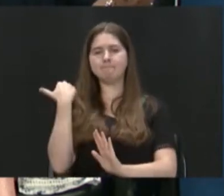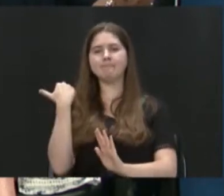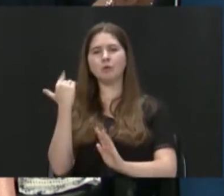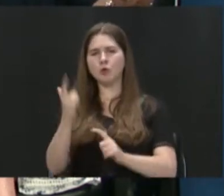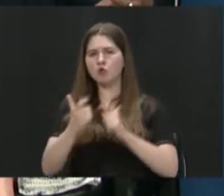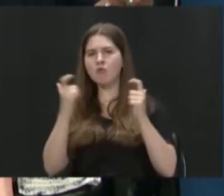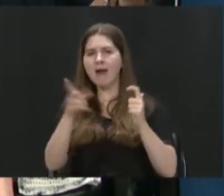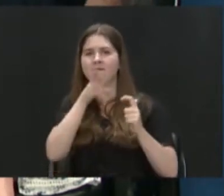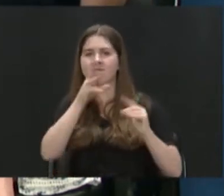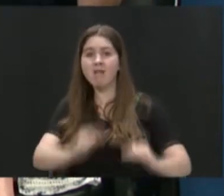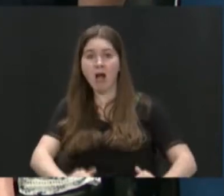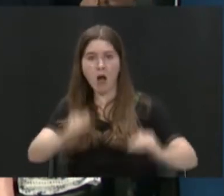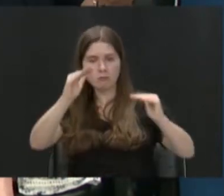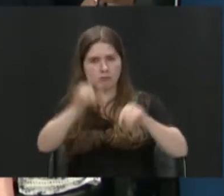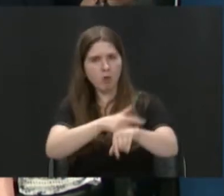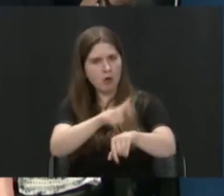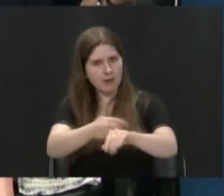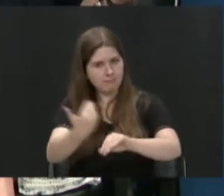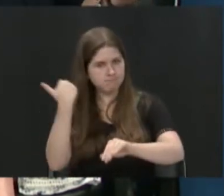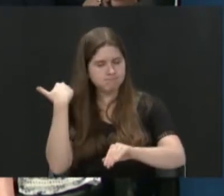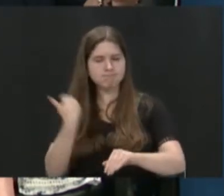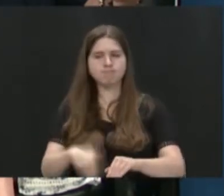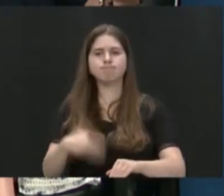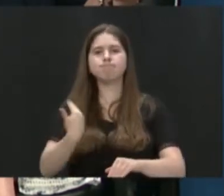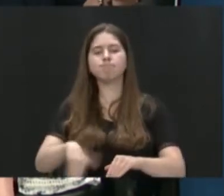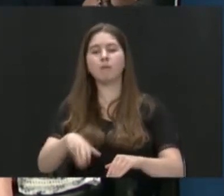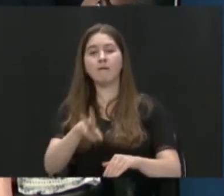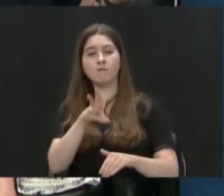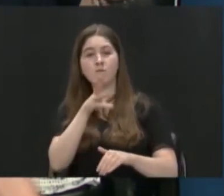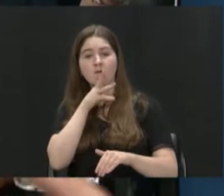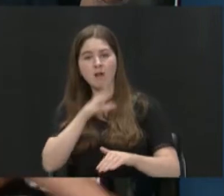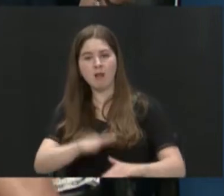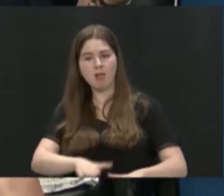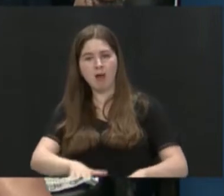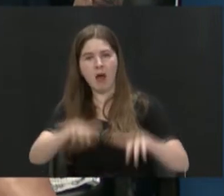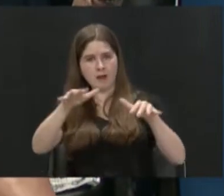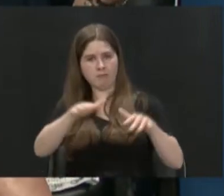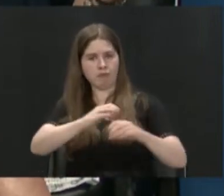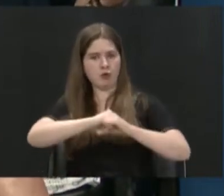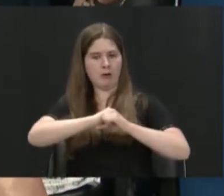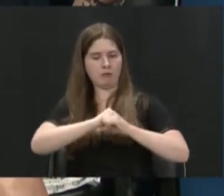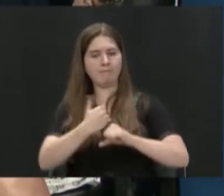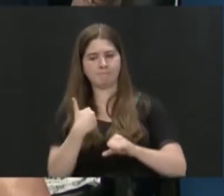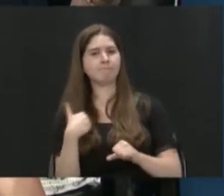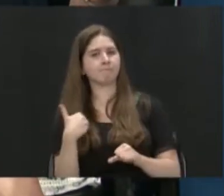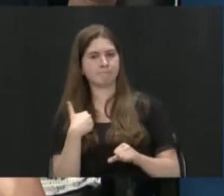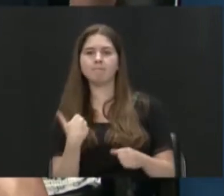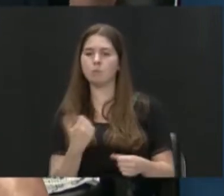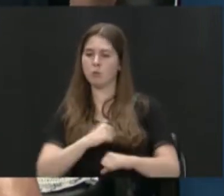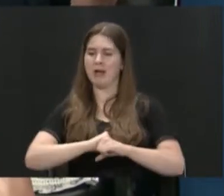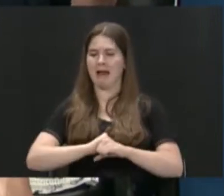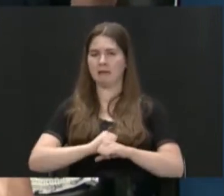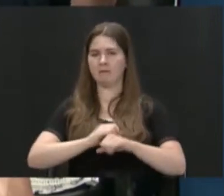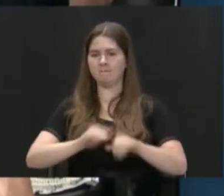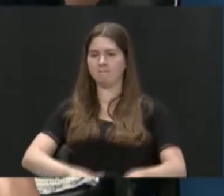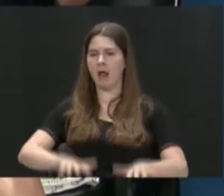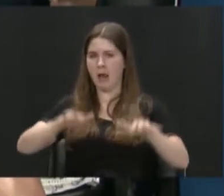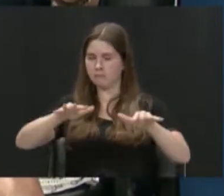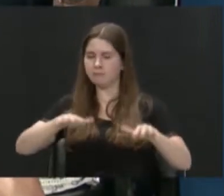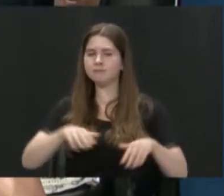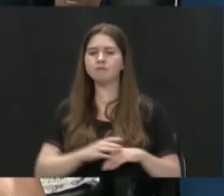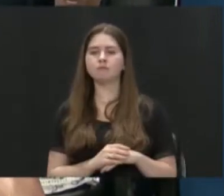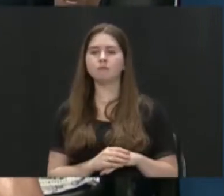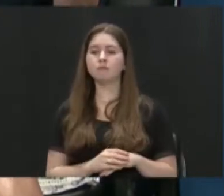at this point, and we have incredible flood protection that protects us from flooding. And then later